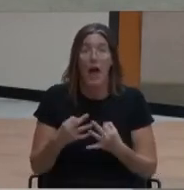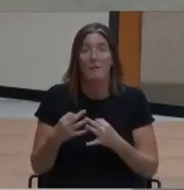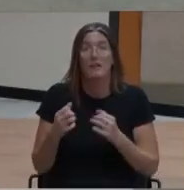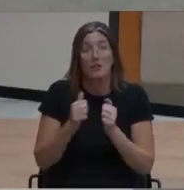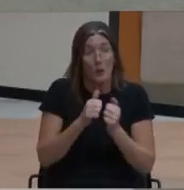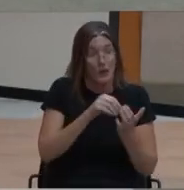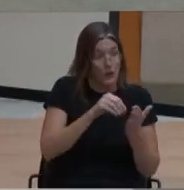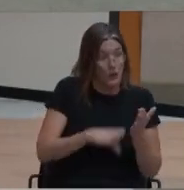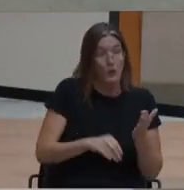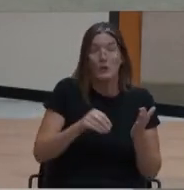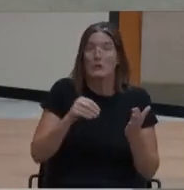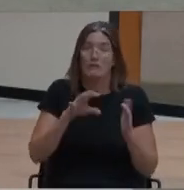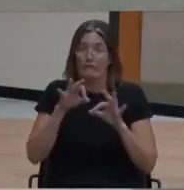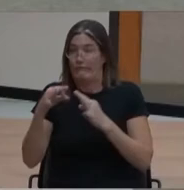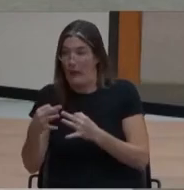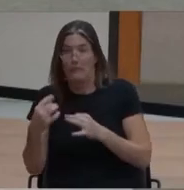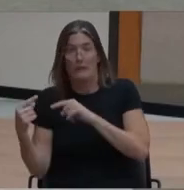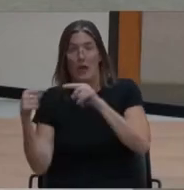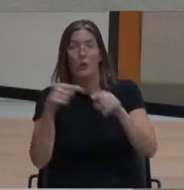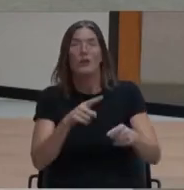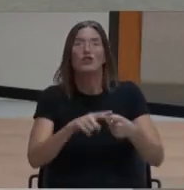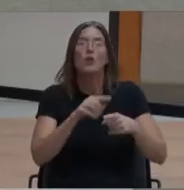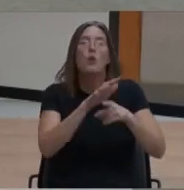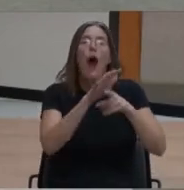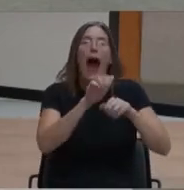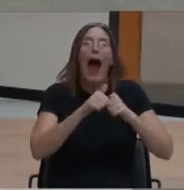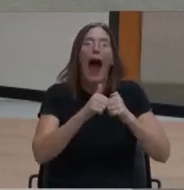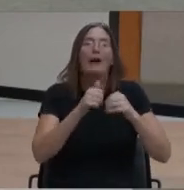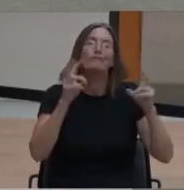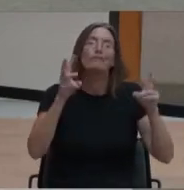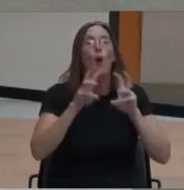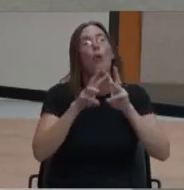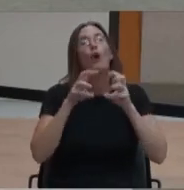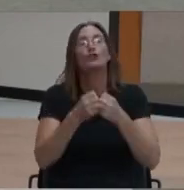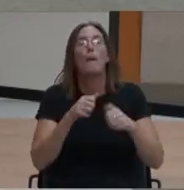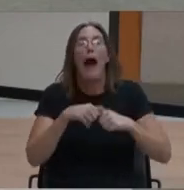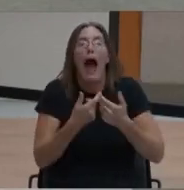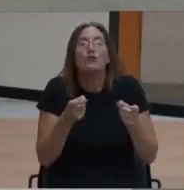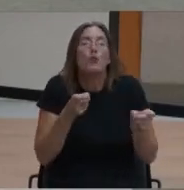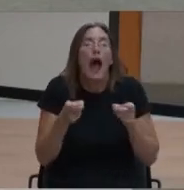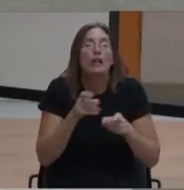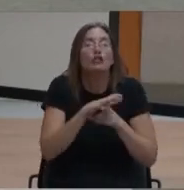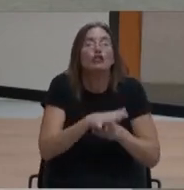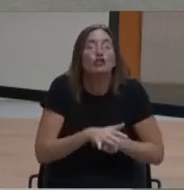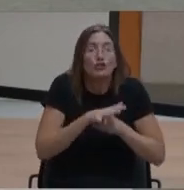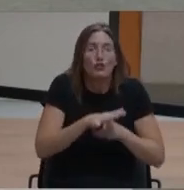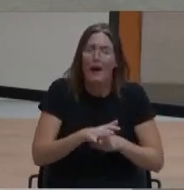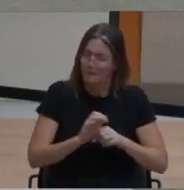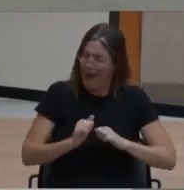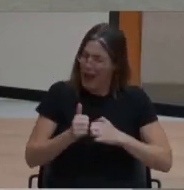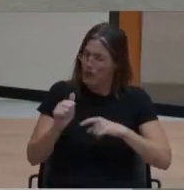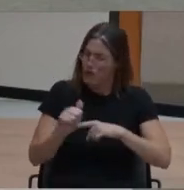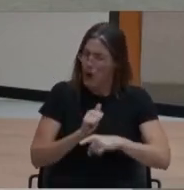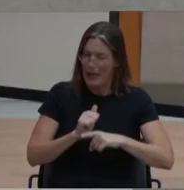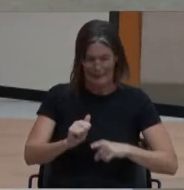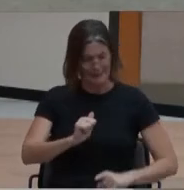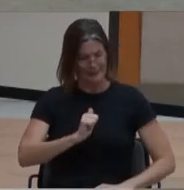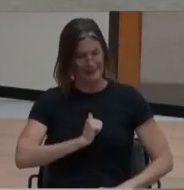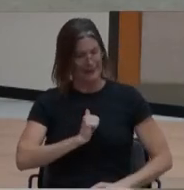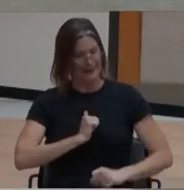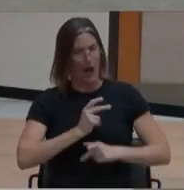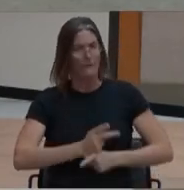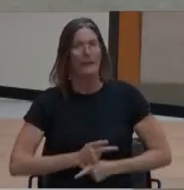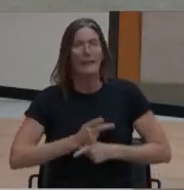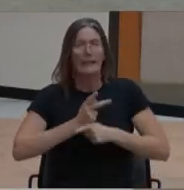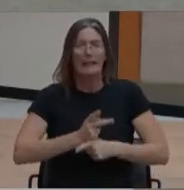and maintain a balanced lifestyle. While learning what it means to practice self-care, students from all